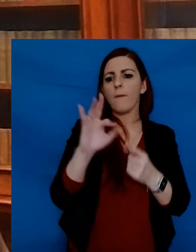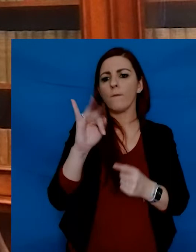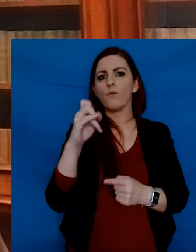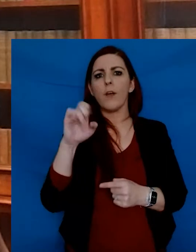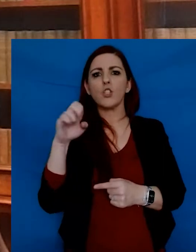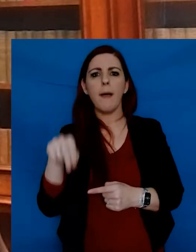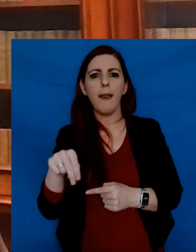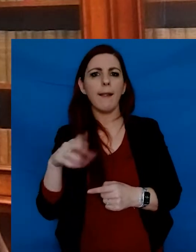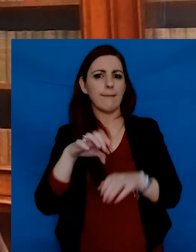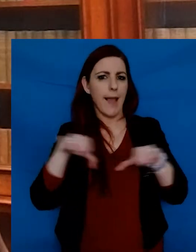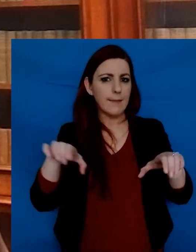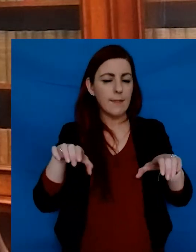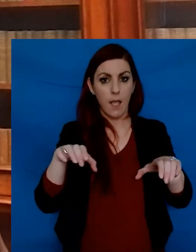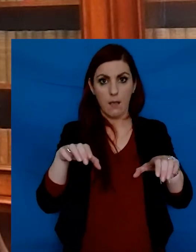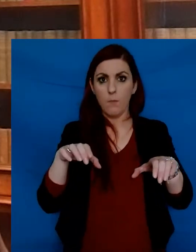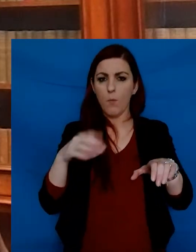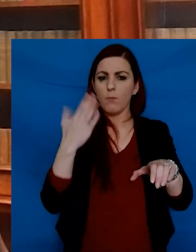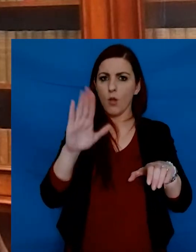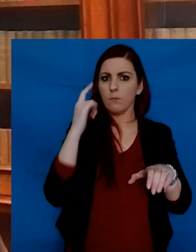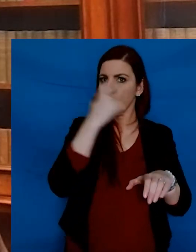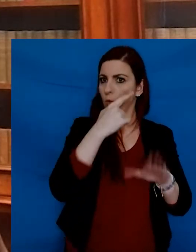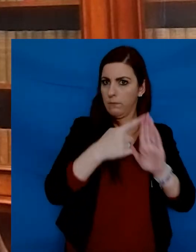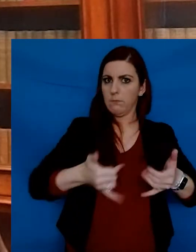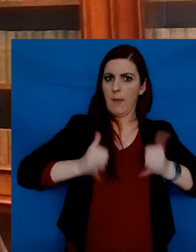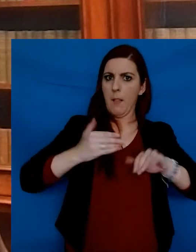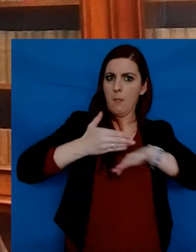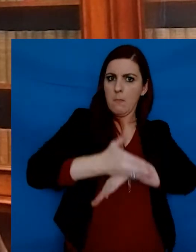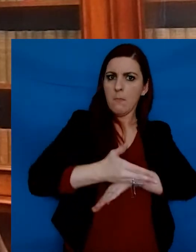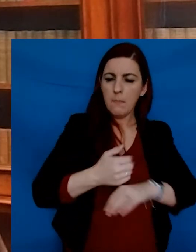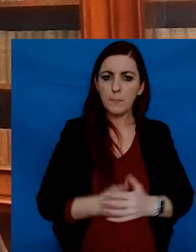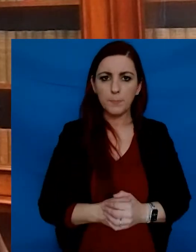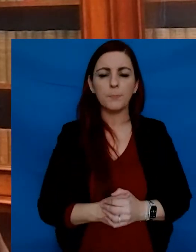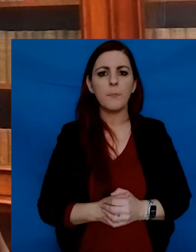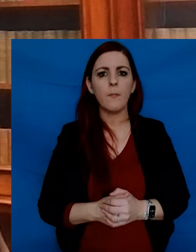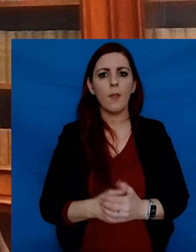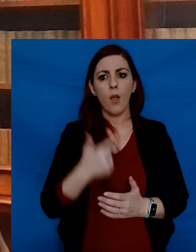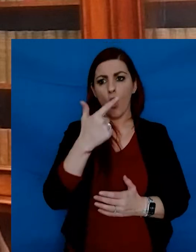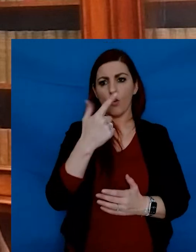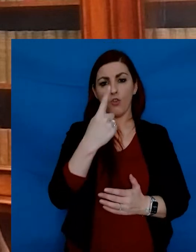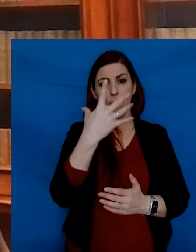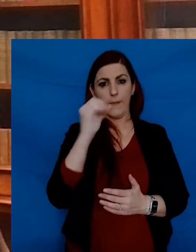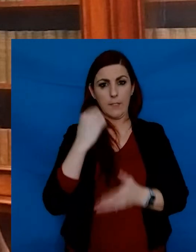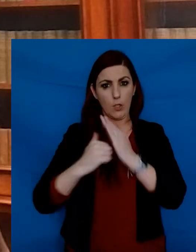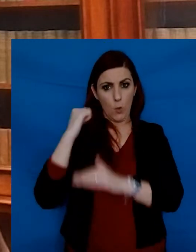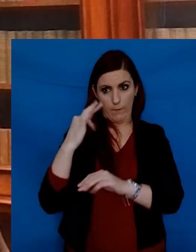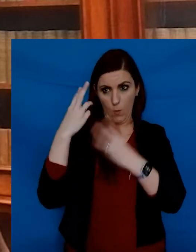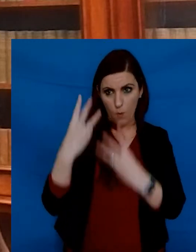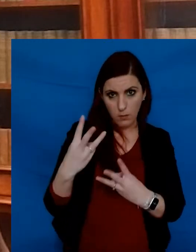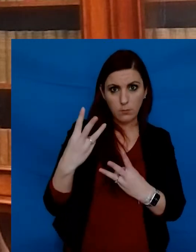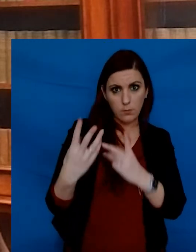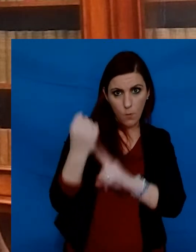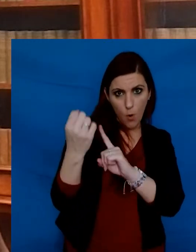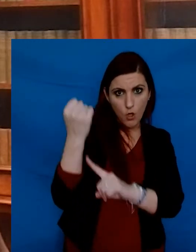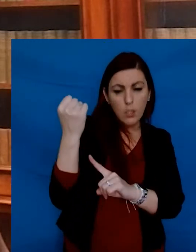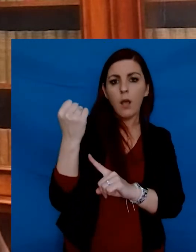junior freshman class, provided sufficient merit be shown by the candidates. 150 years ago, if you wanted